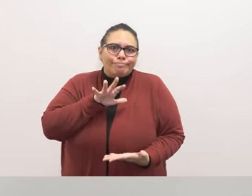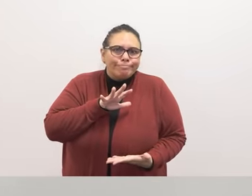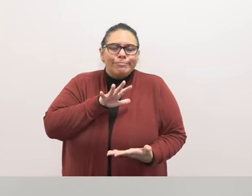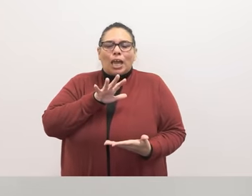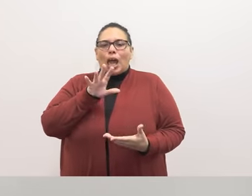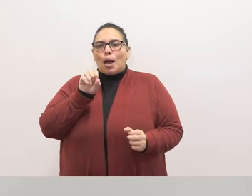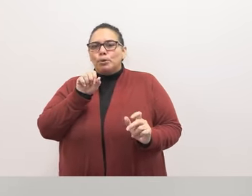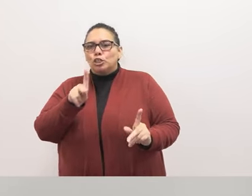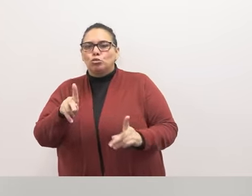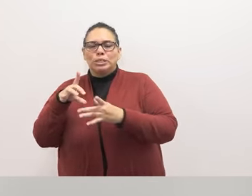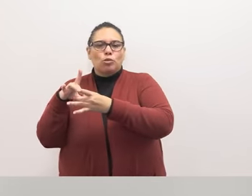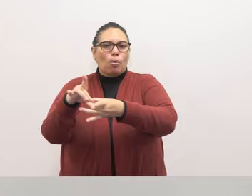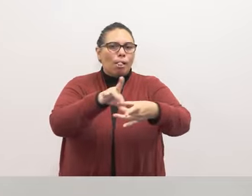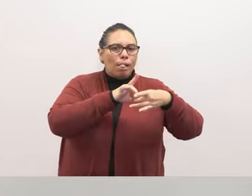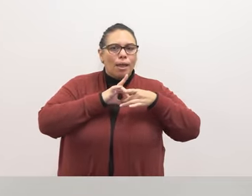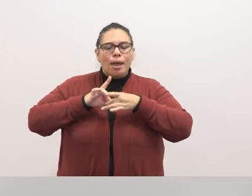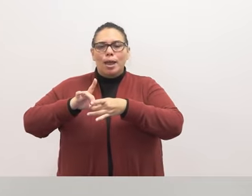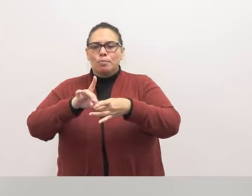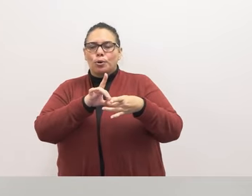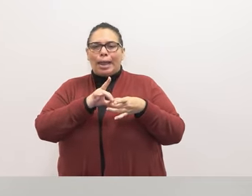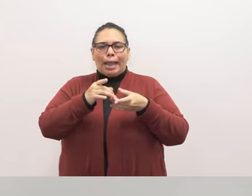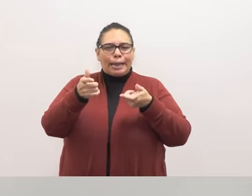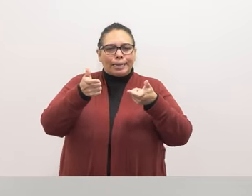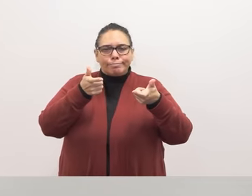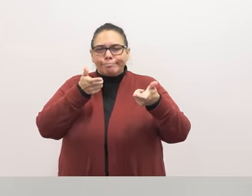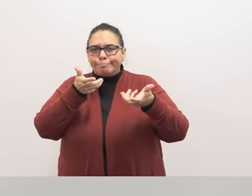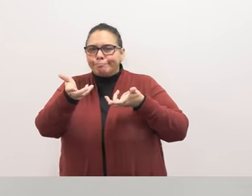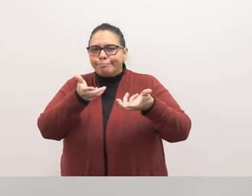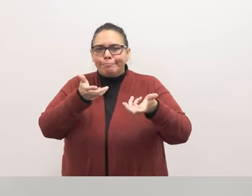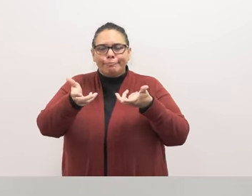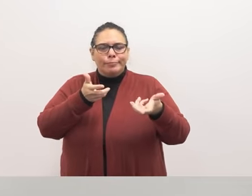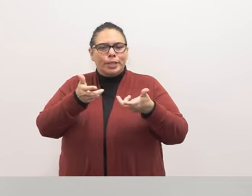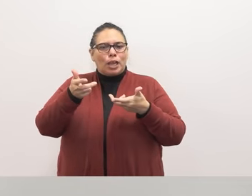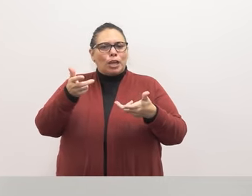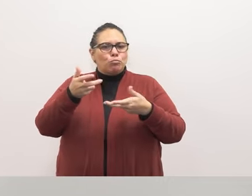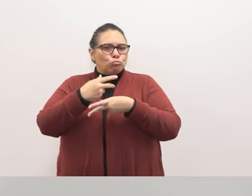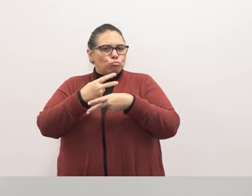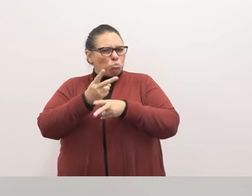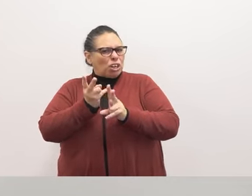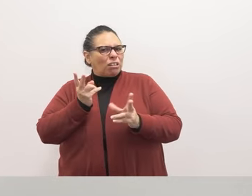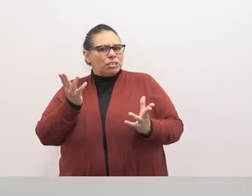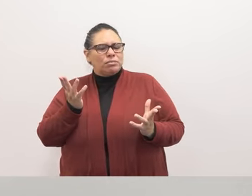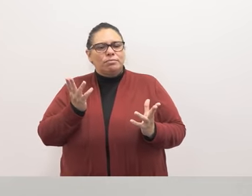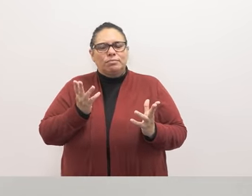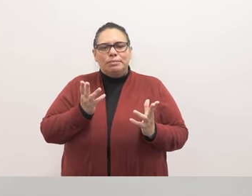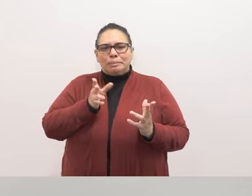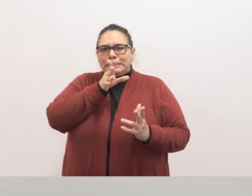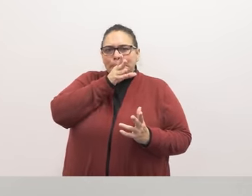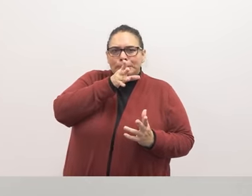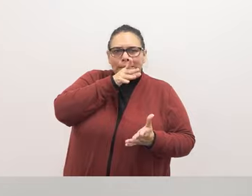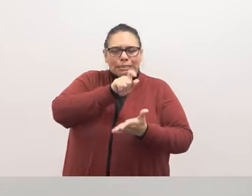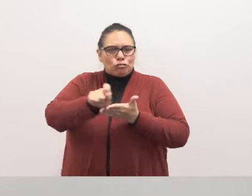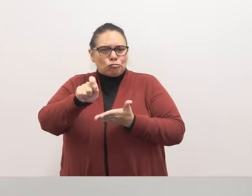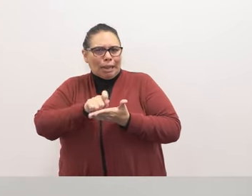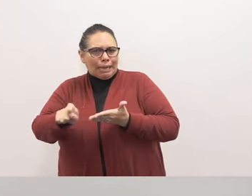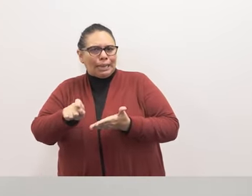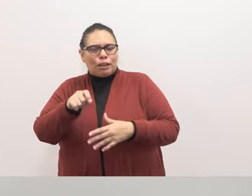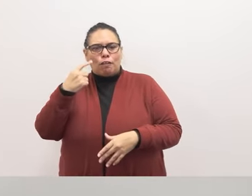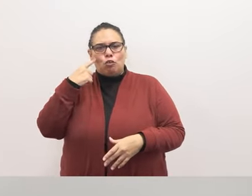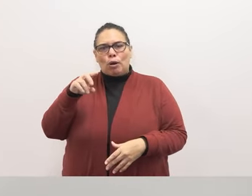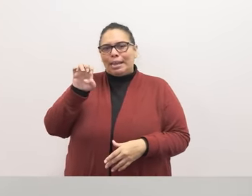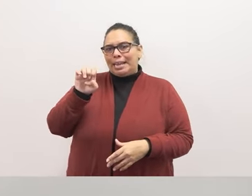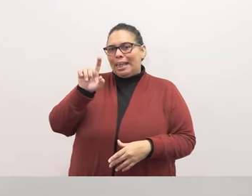collaborate and leverage probably more of the productive ELD domains around speaking and writing in